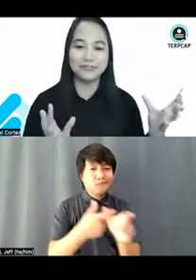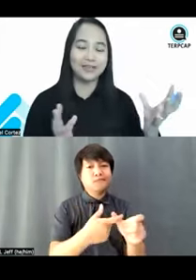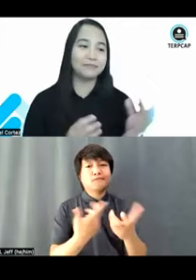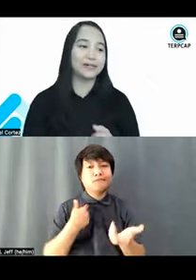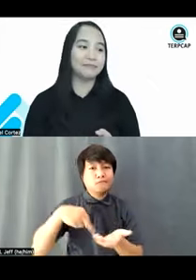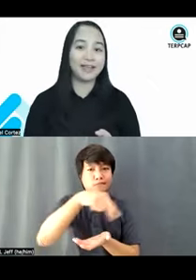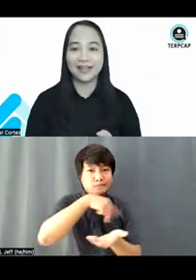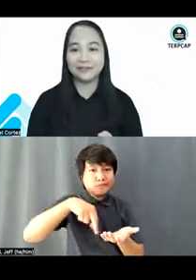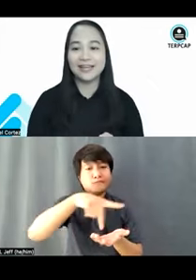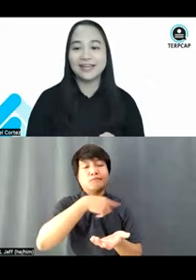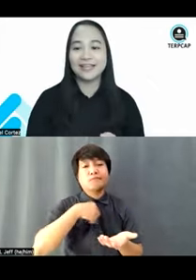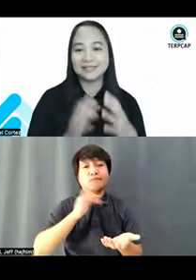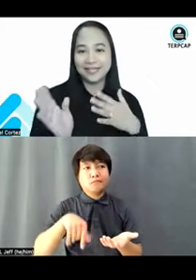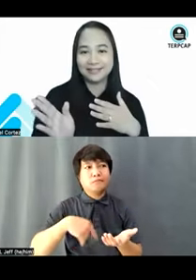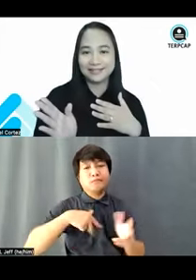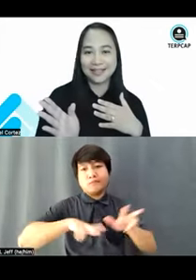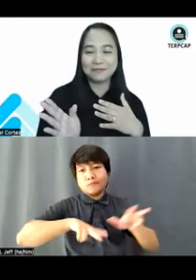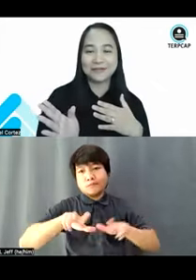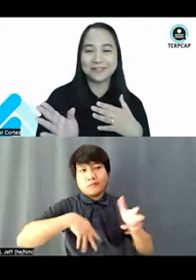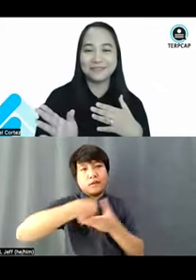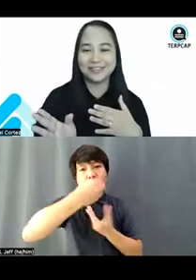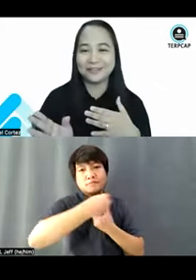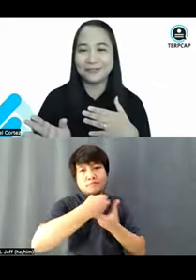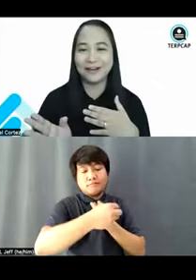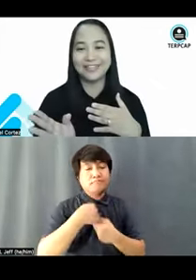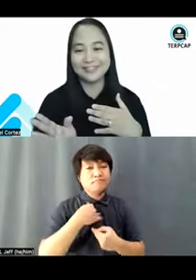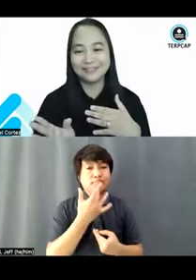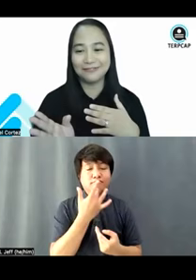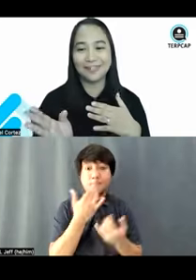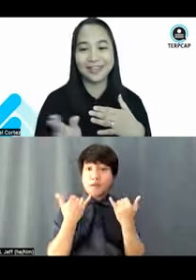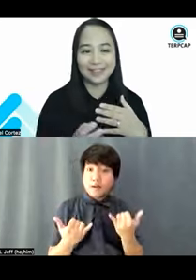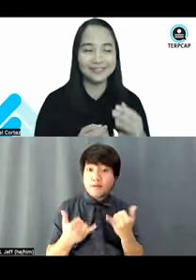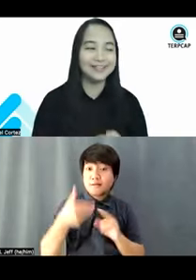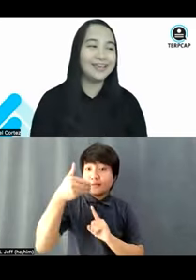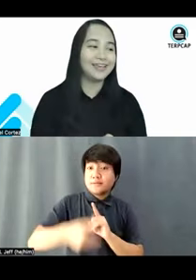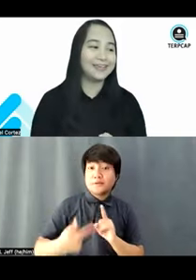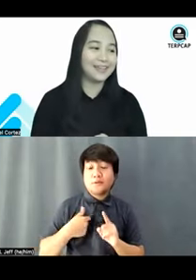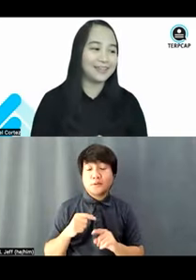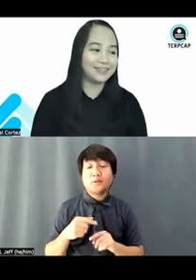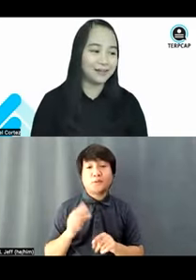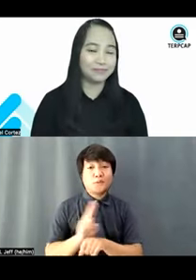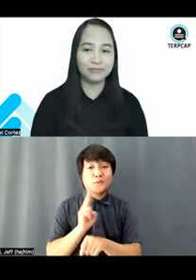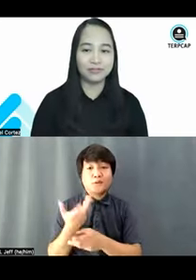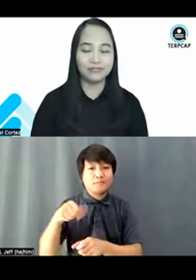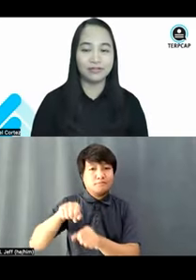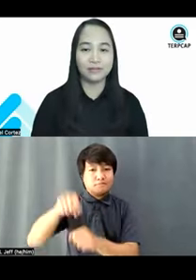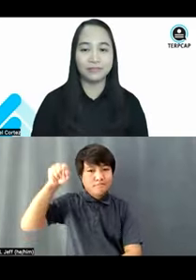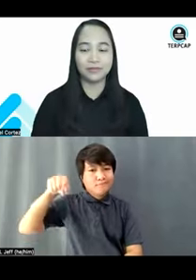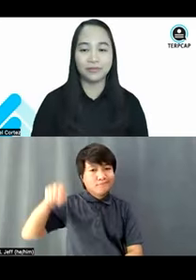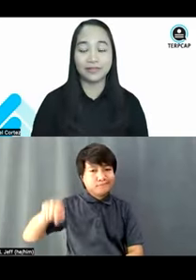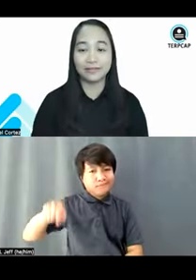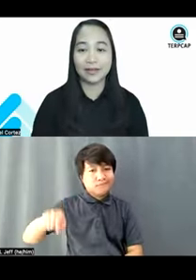moving. But right now, that's me, I'm a person with a walking, walking cane, and I cannot move